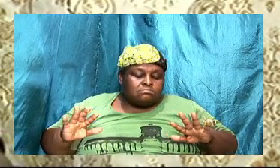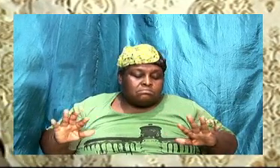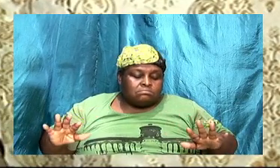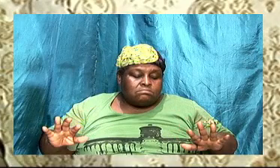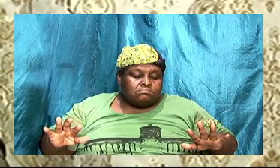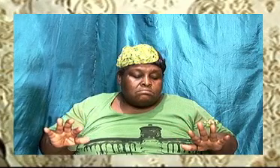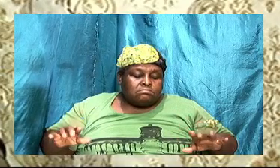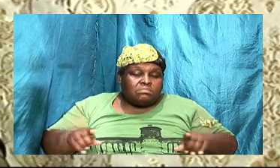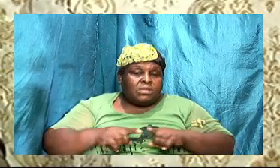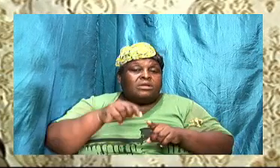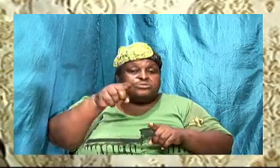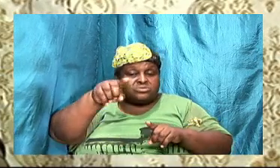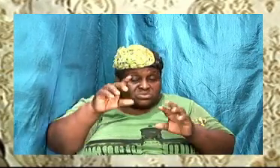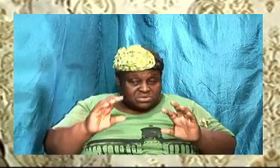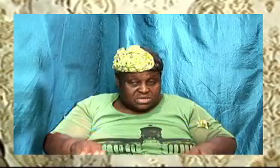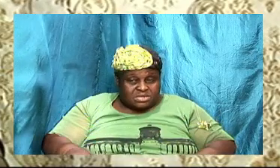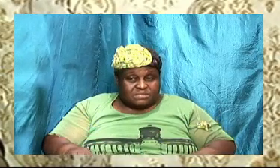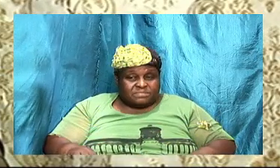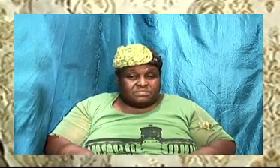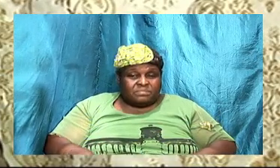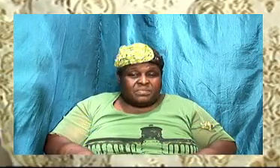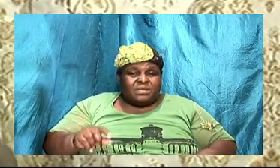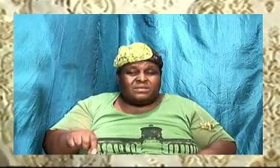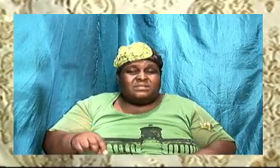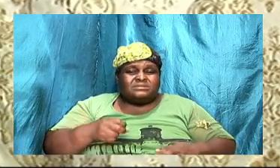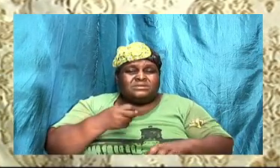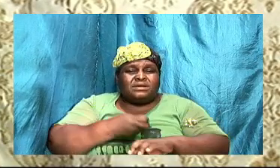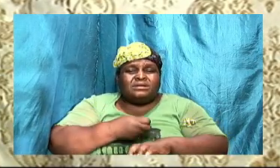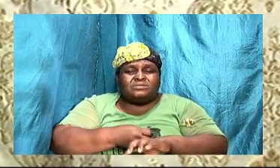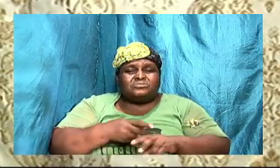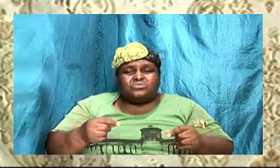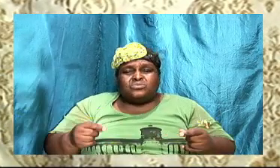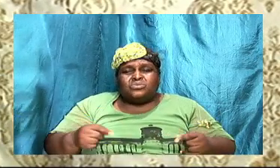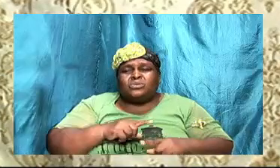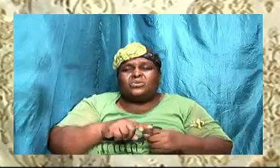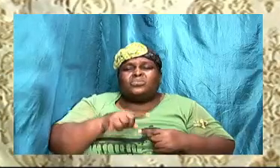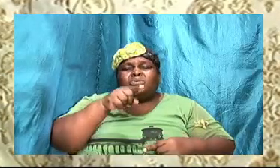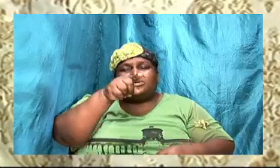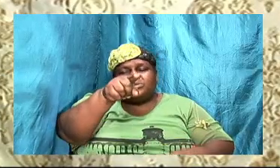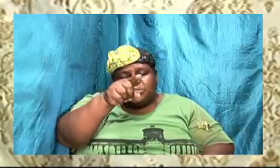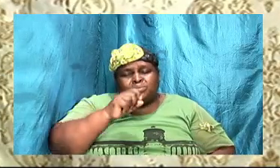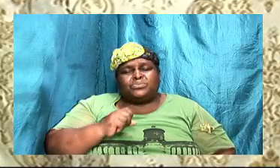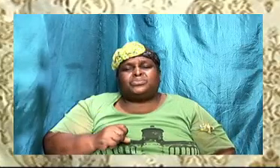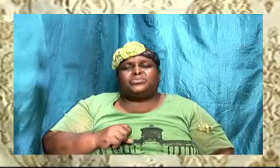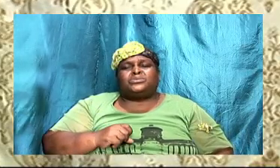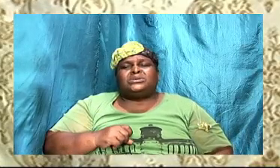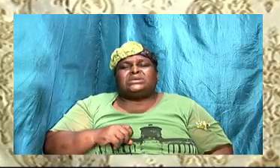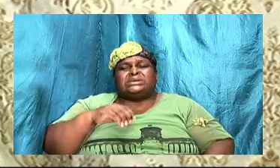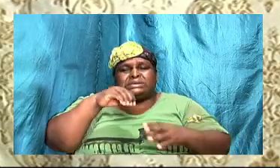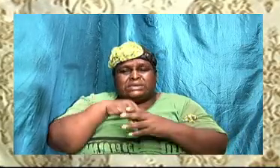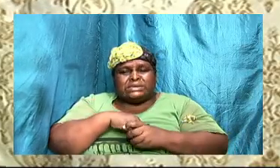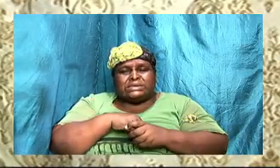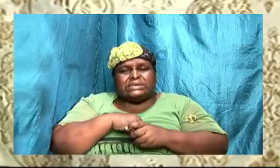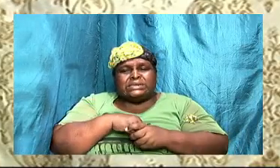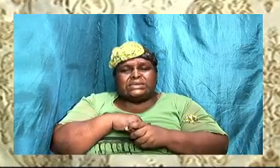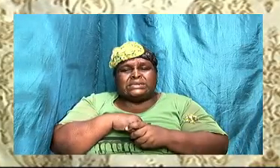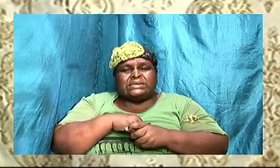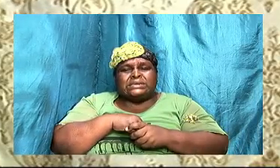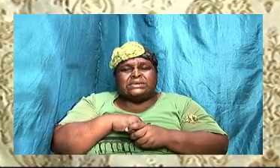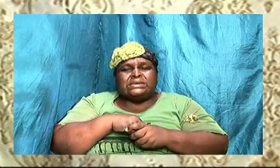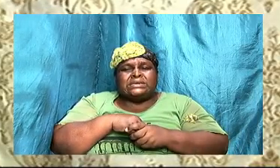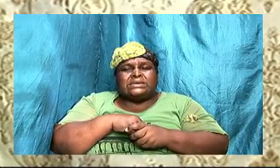is hard to do when you are in a heated